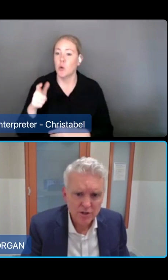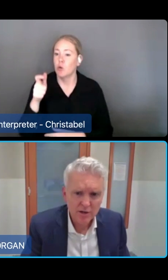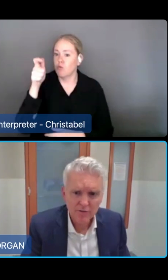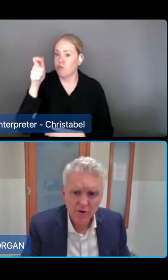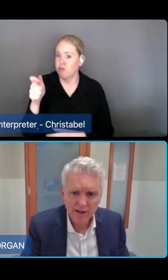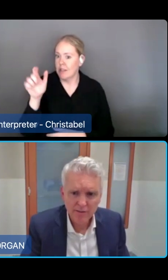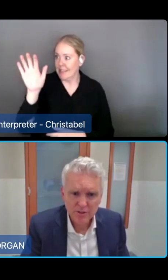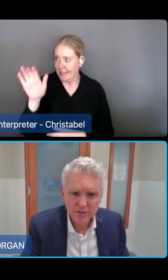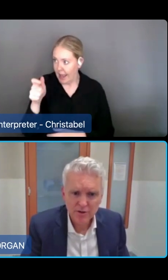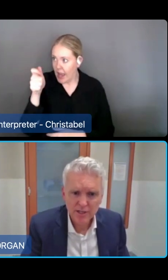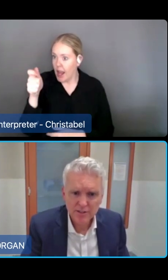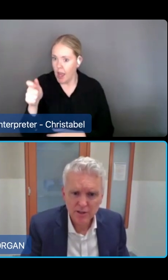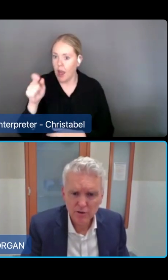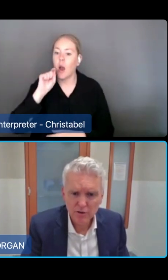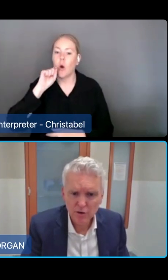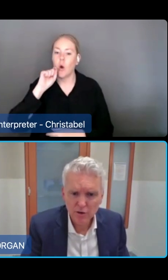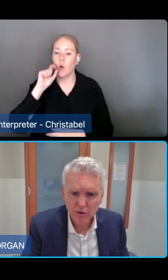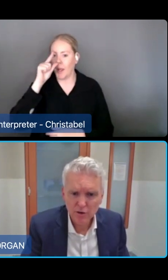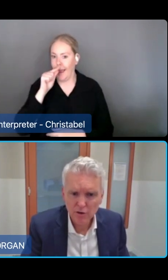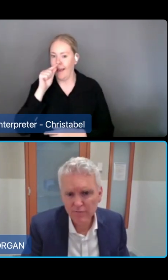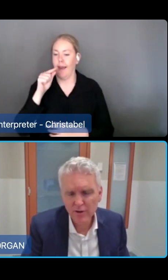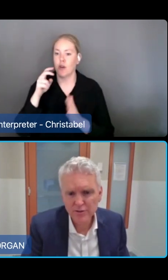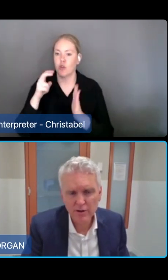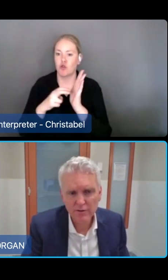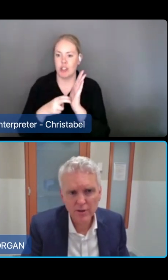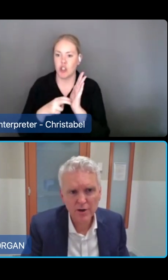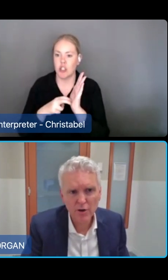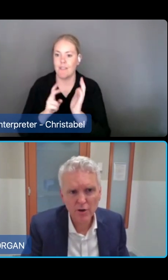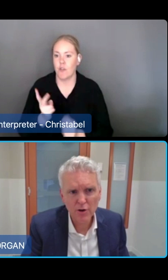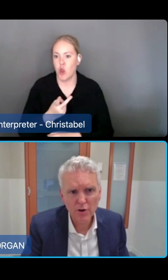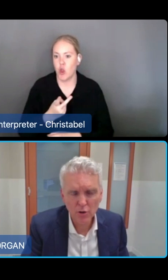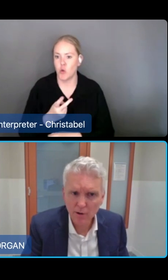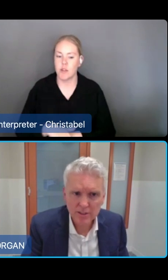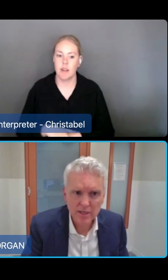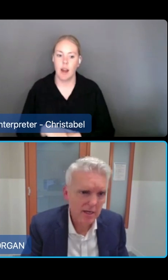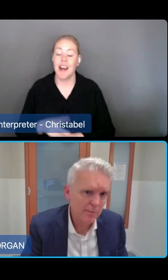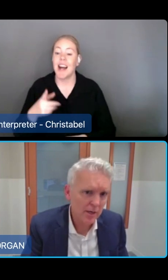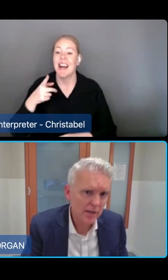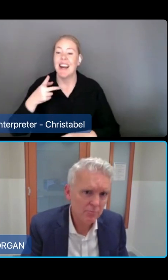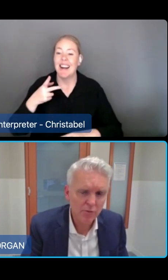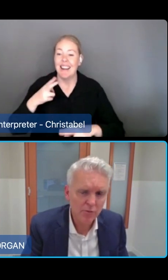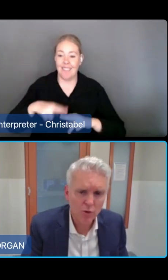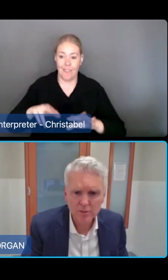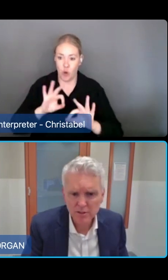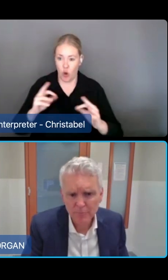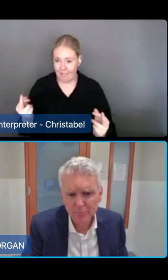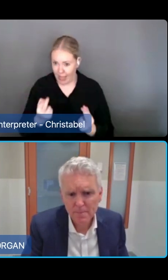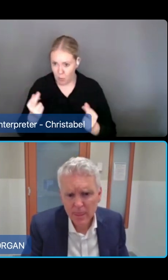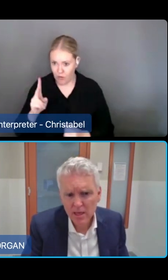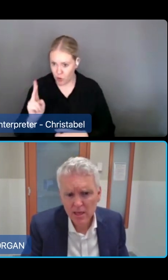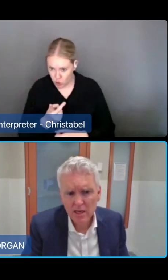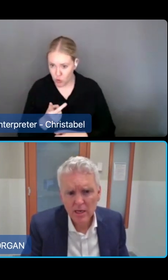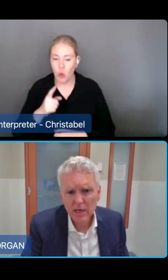We're certainly going to provide other opportunities in the new year for those that are not around, but thought we would sneak a couple in before Christmas.